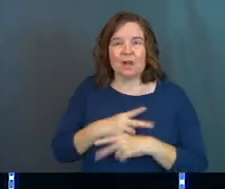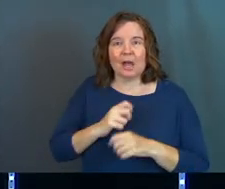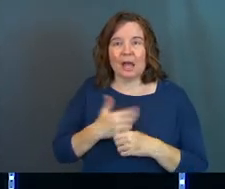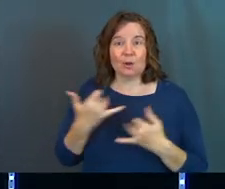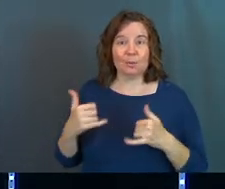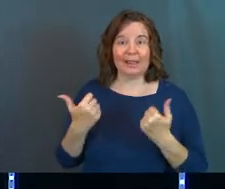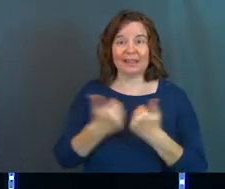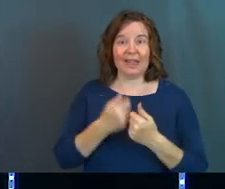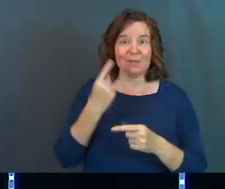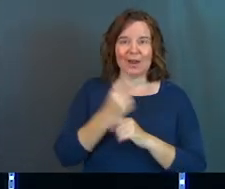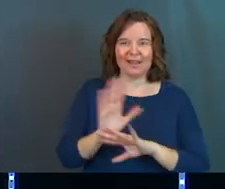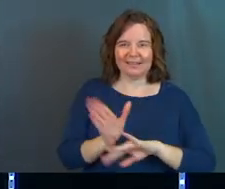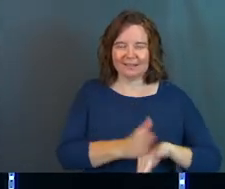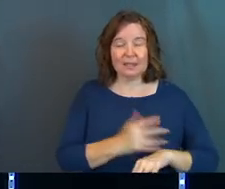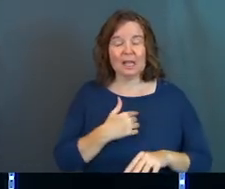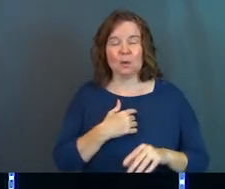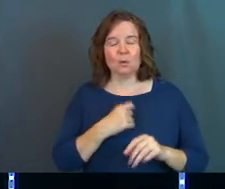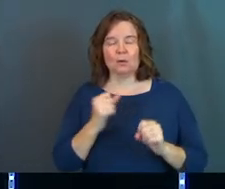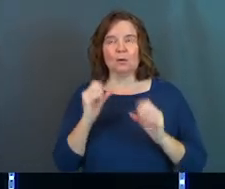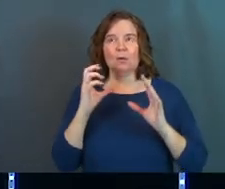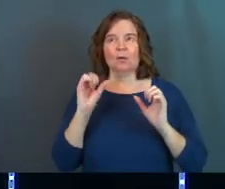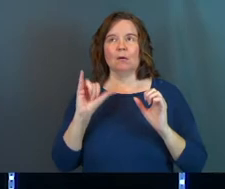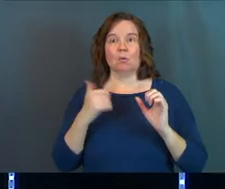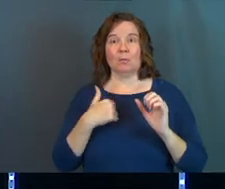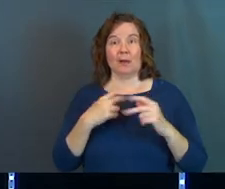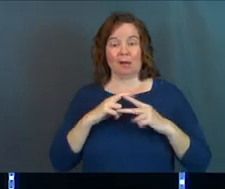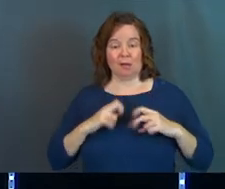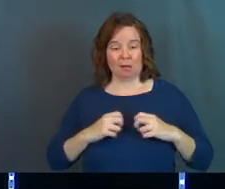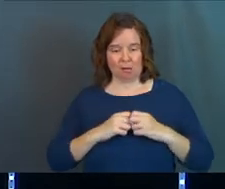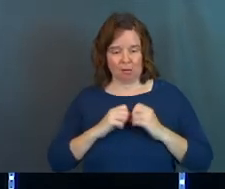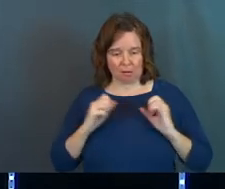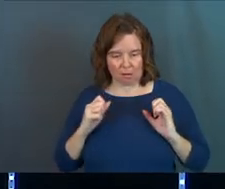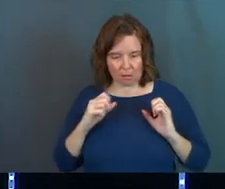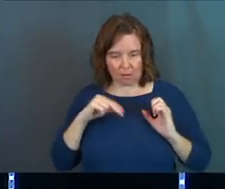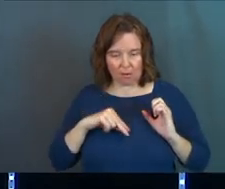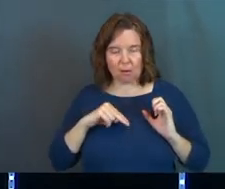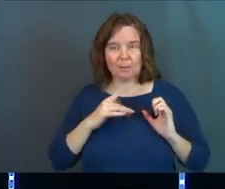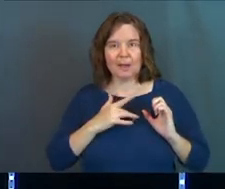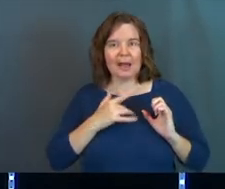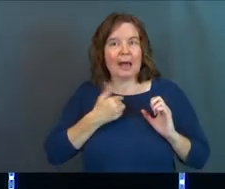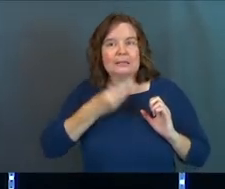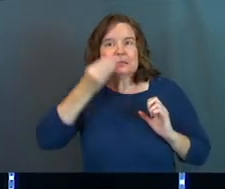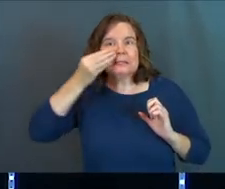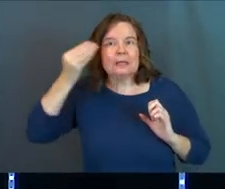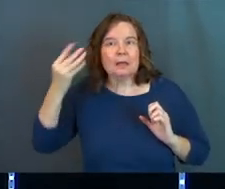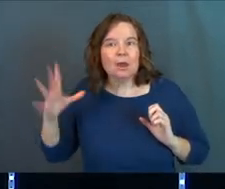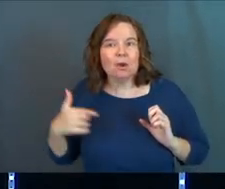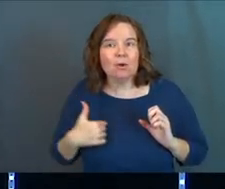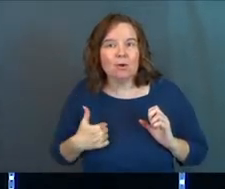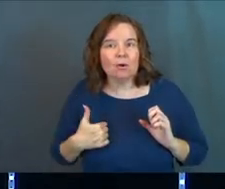out how to play the game right. It was a revelation of what my heart really was. I didn't care.